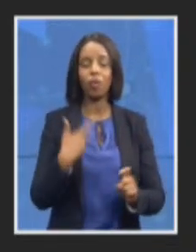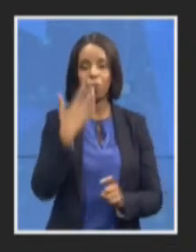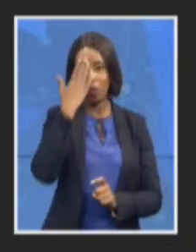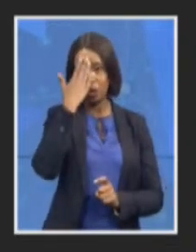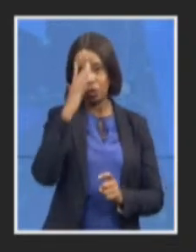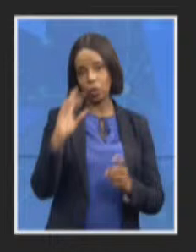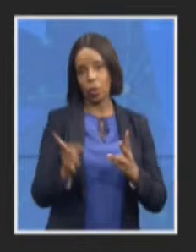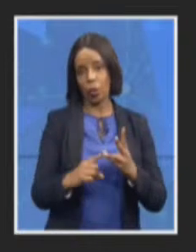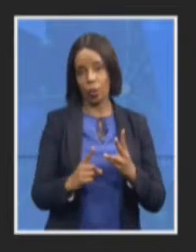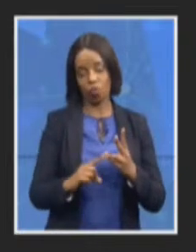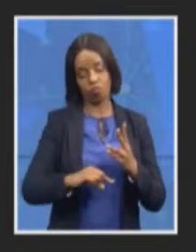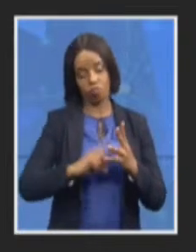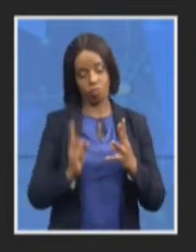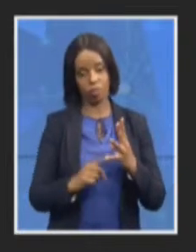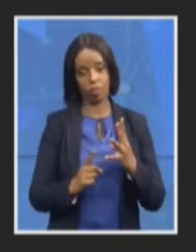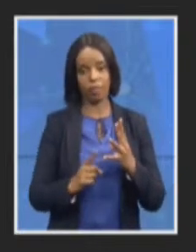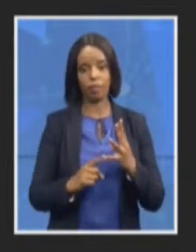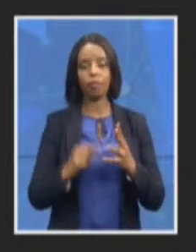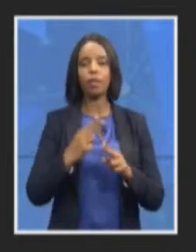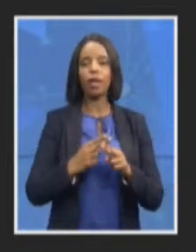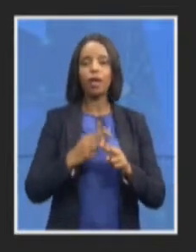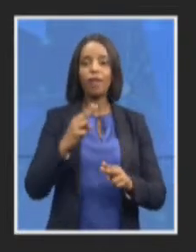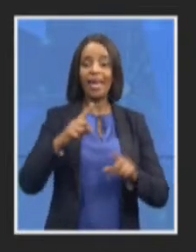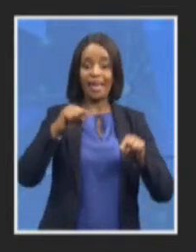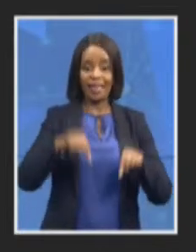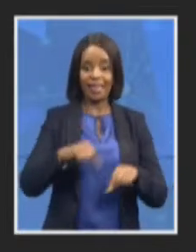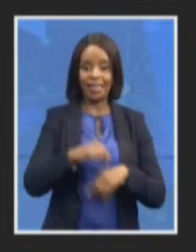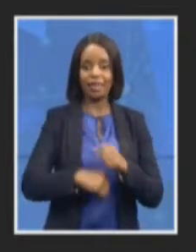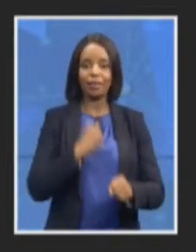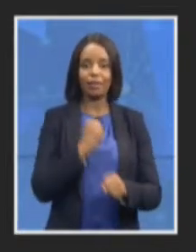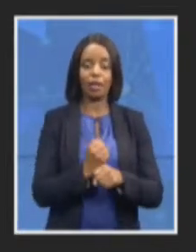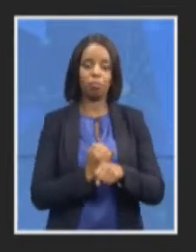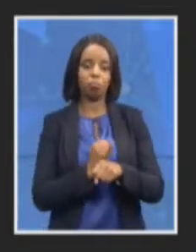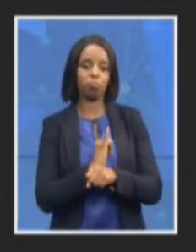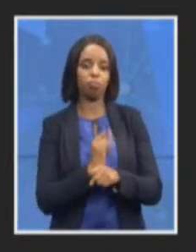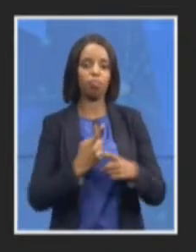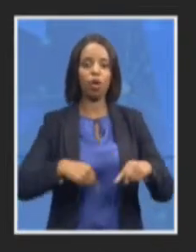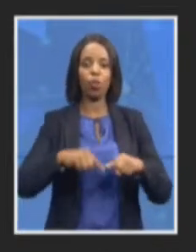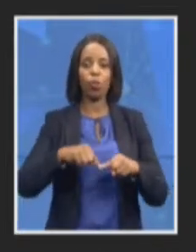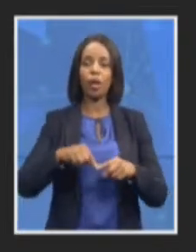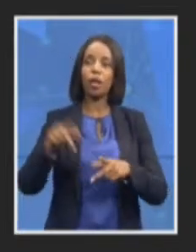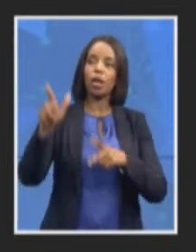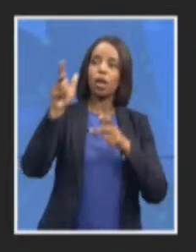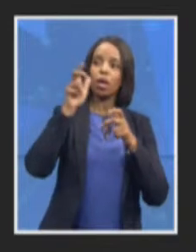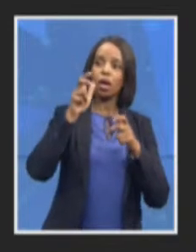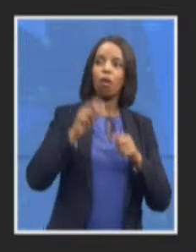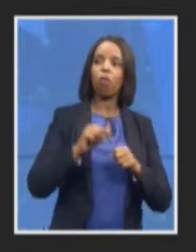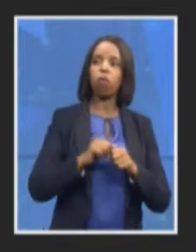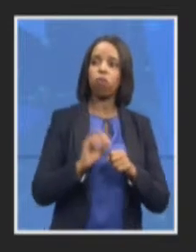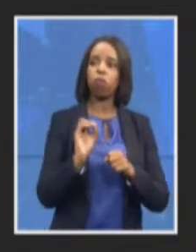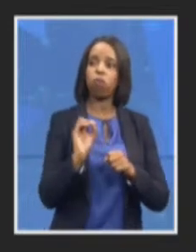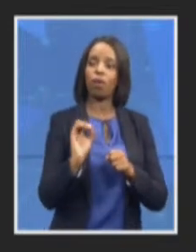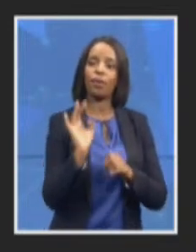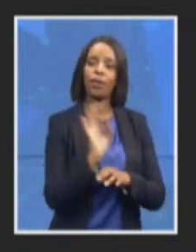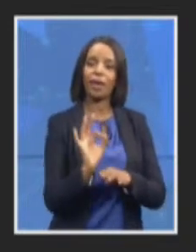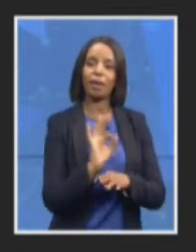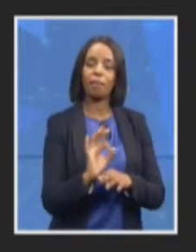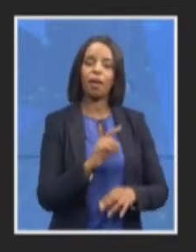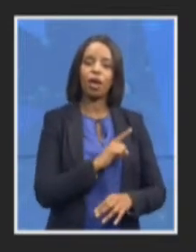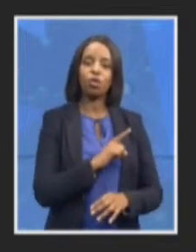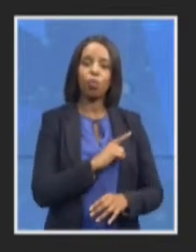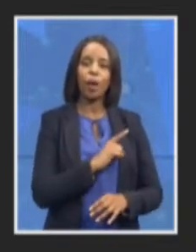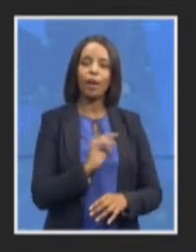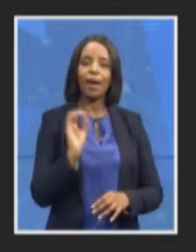this year that there was at least plans to get red notices from Interpol for senior members of the Gupta family